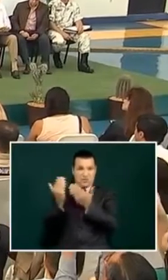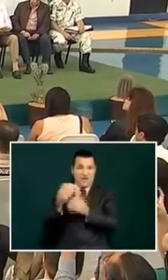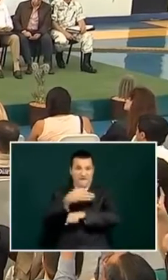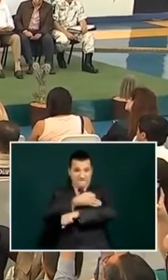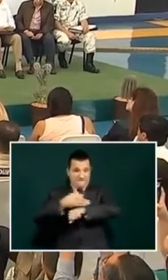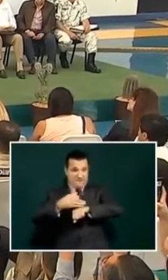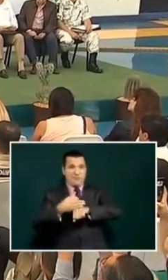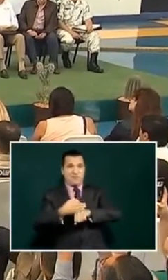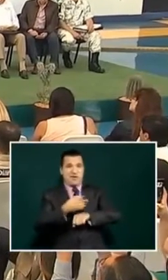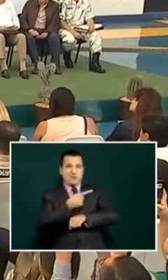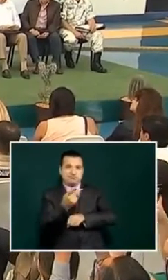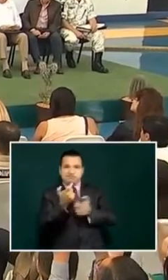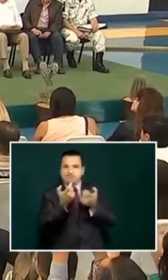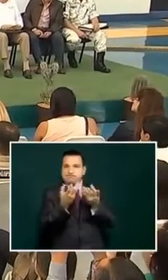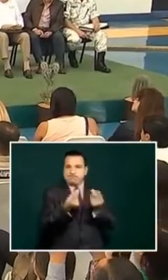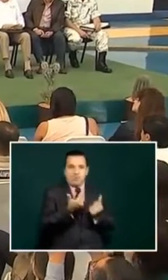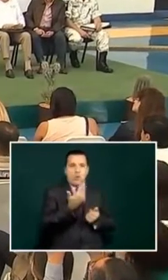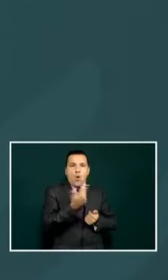people with